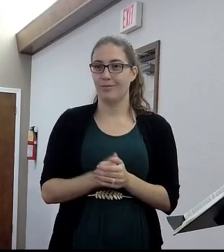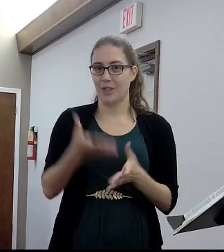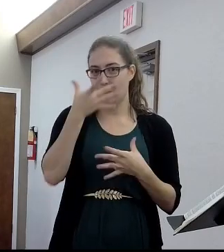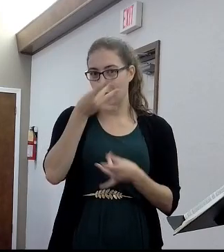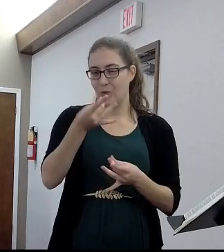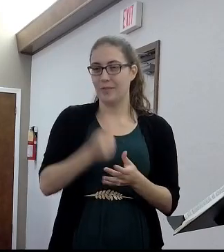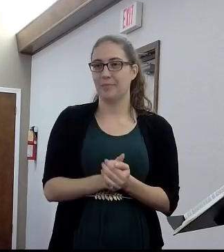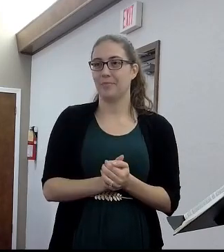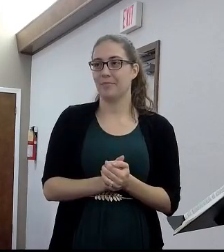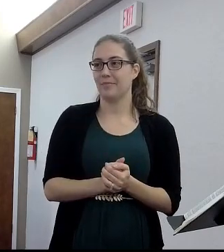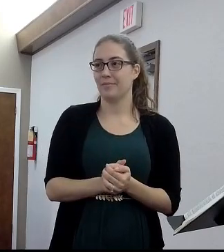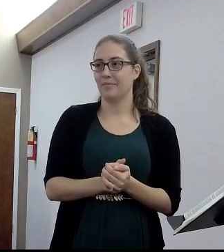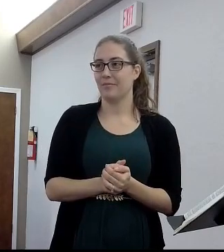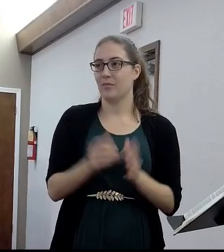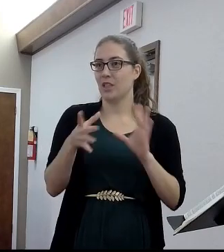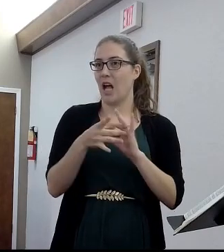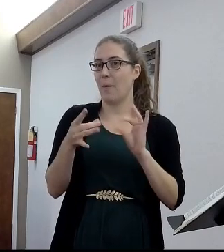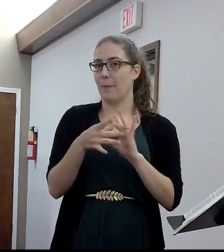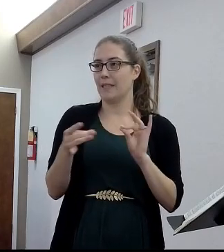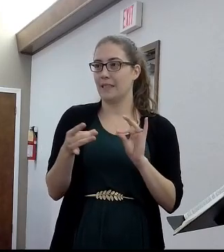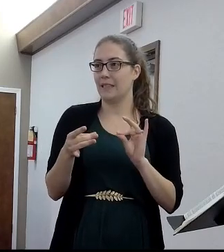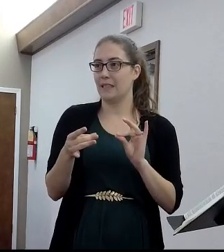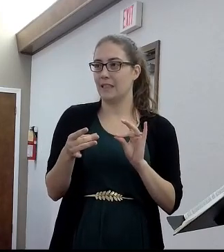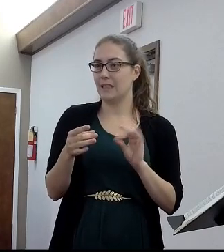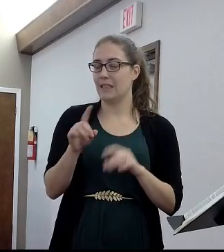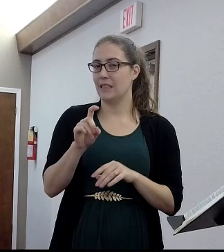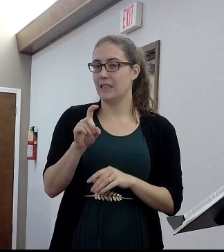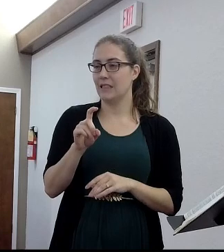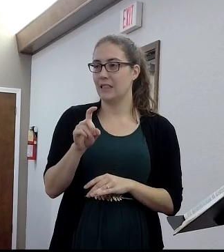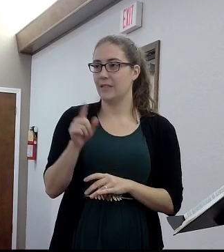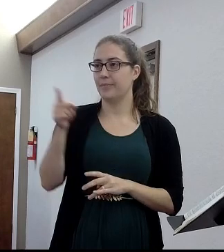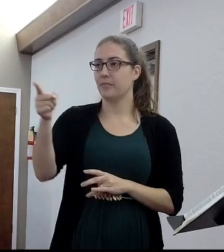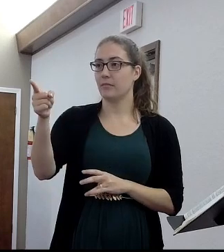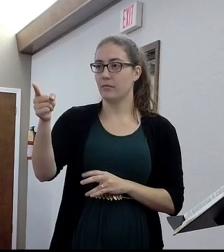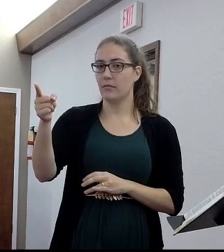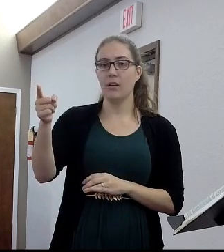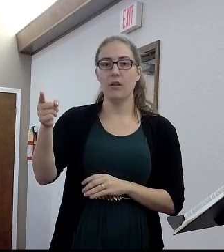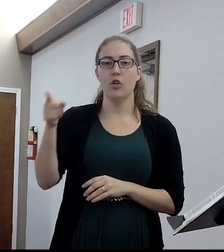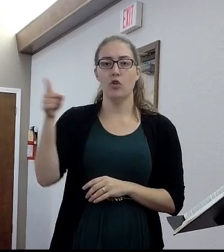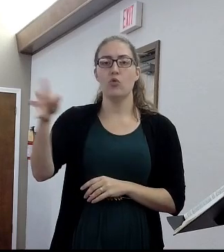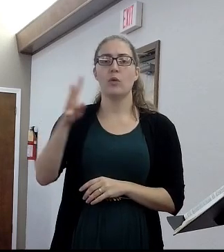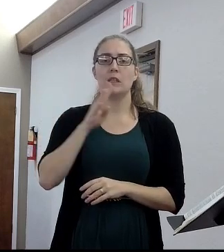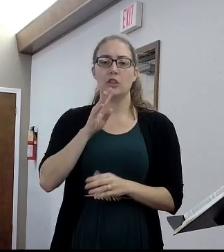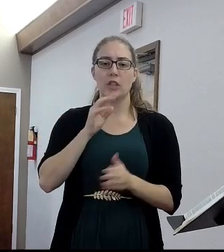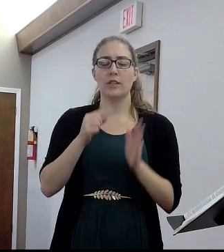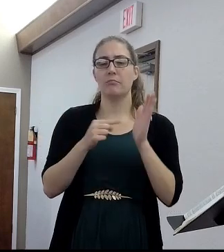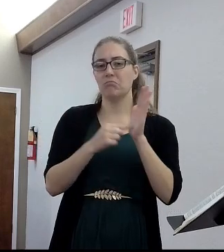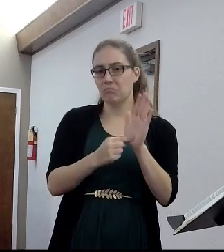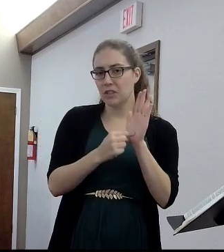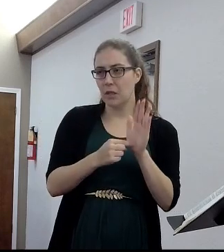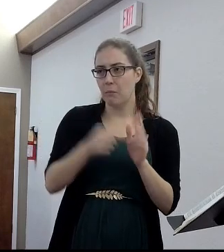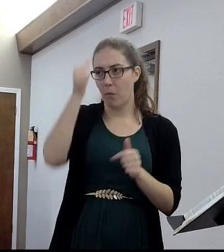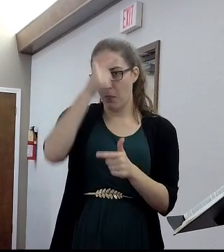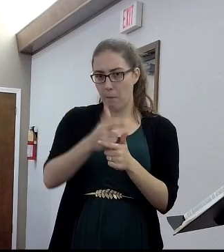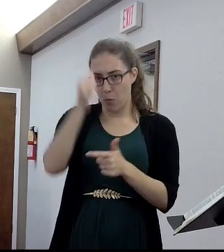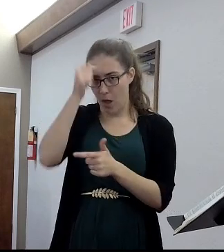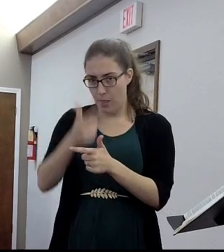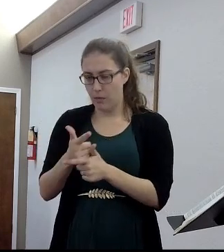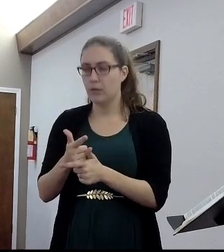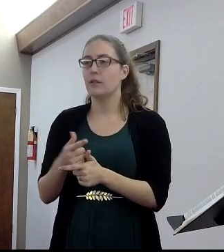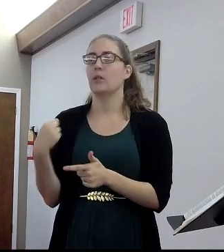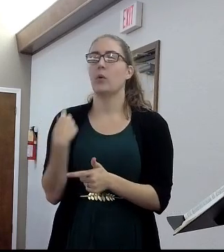This is the time for them. For the sake. about the brothers. Yes. We have a friend who's a missionary,